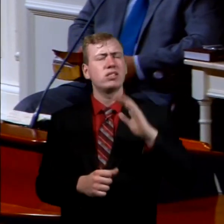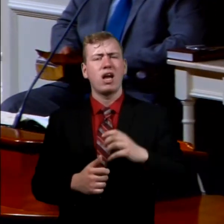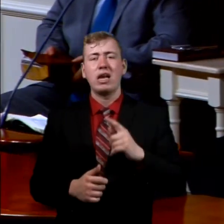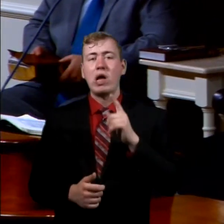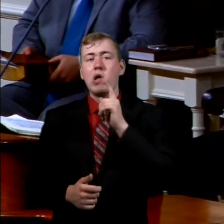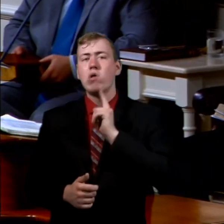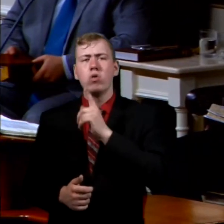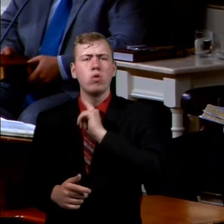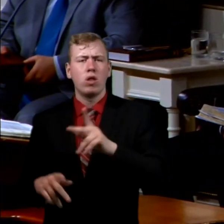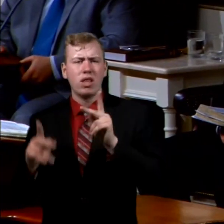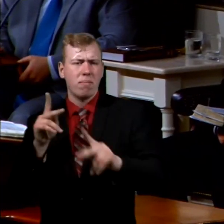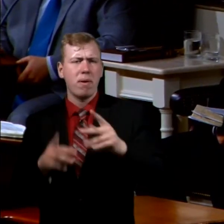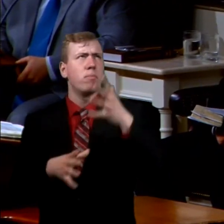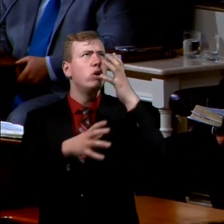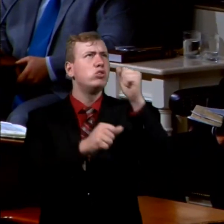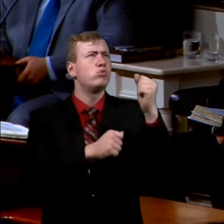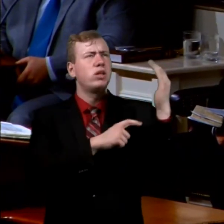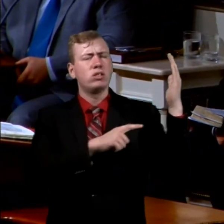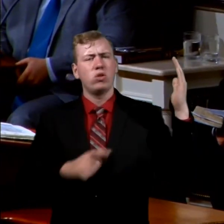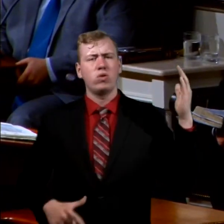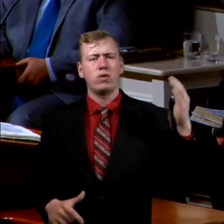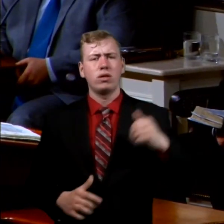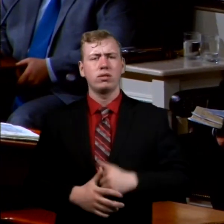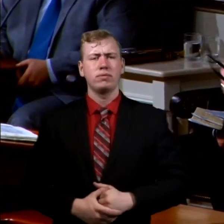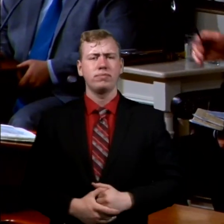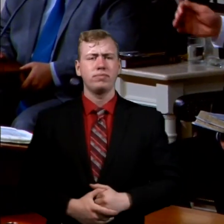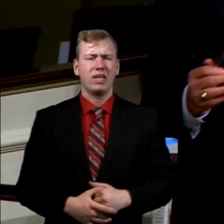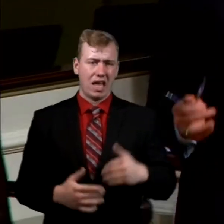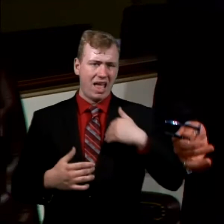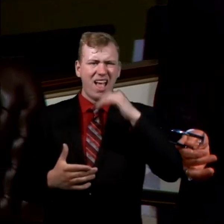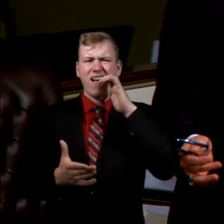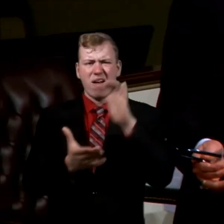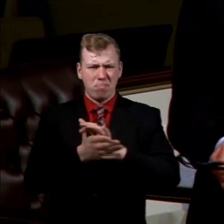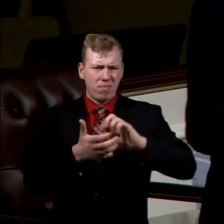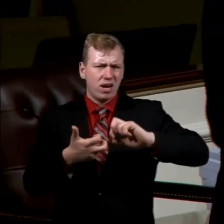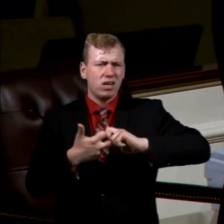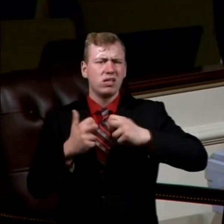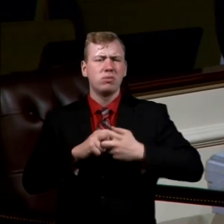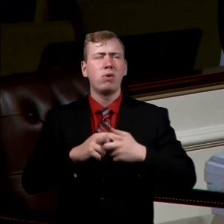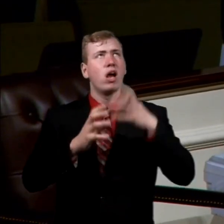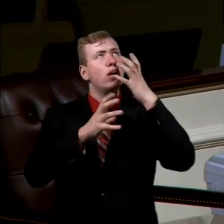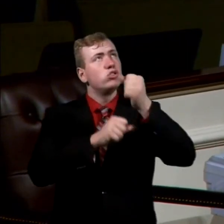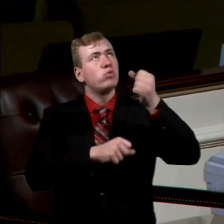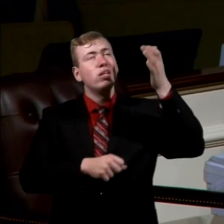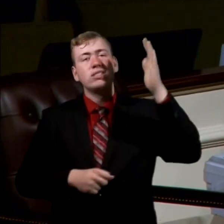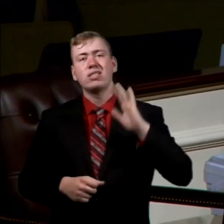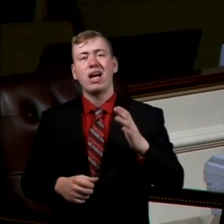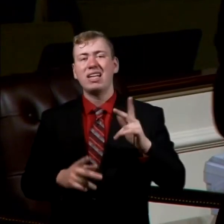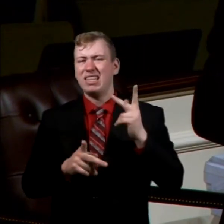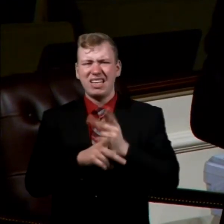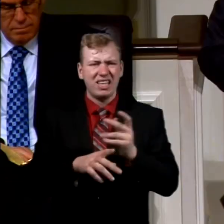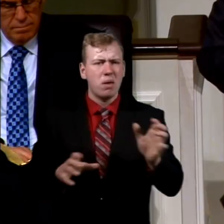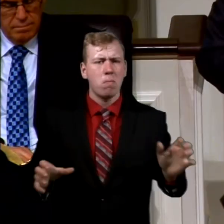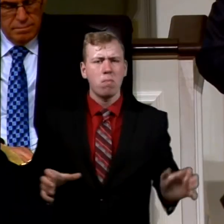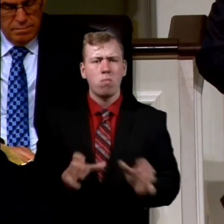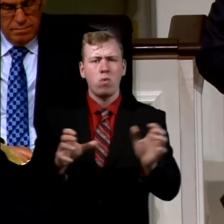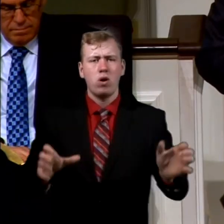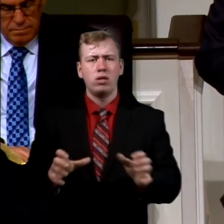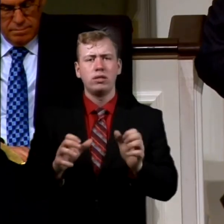Lonely person, trust the Lord. You got marriage difficulties? Trust God and keep working.